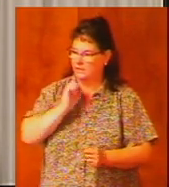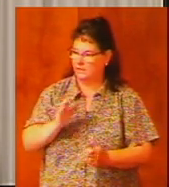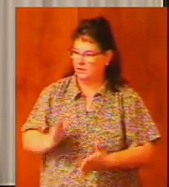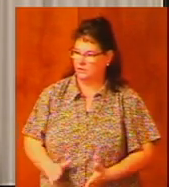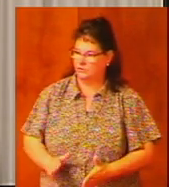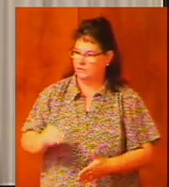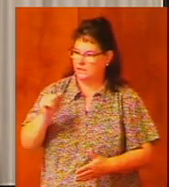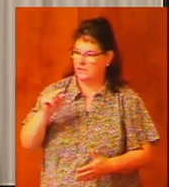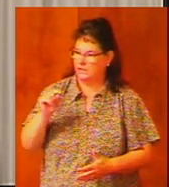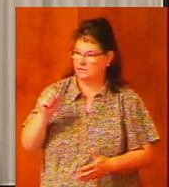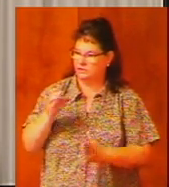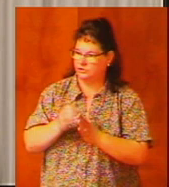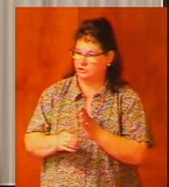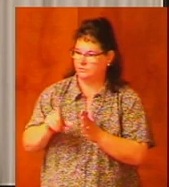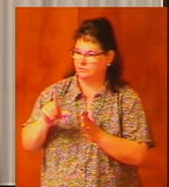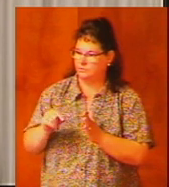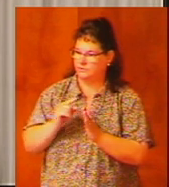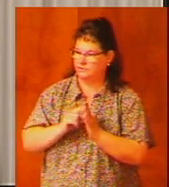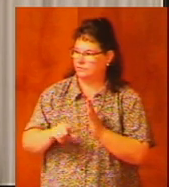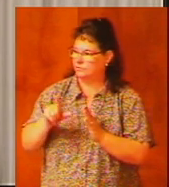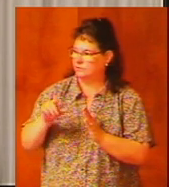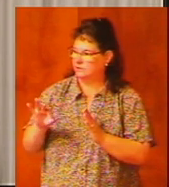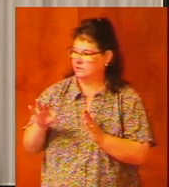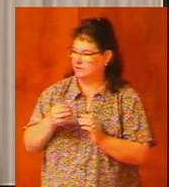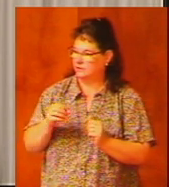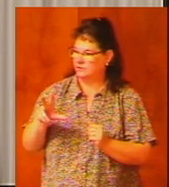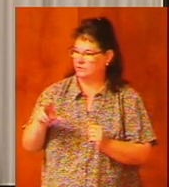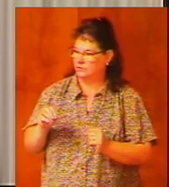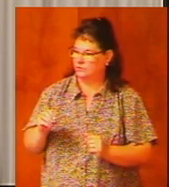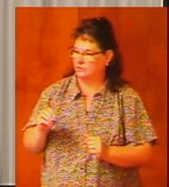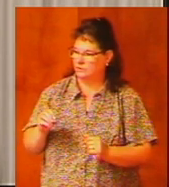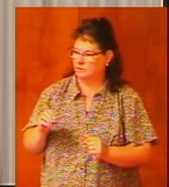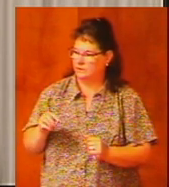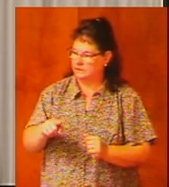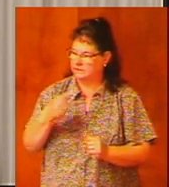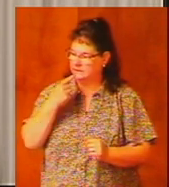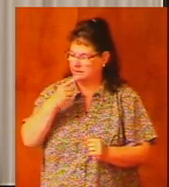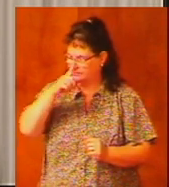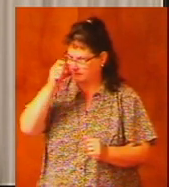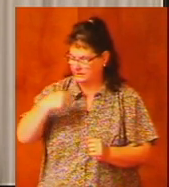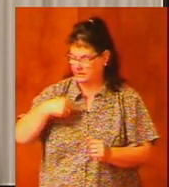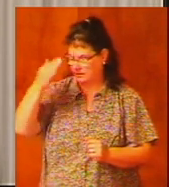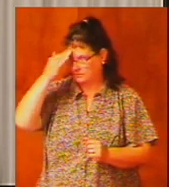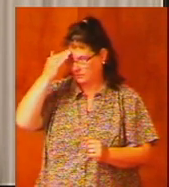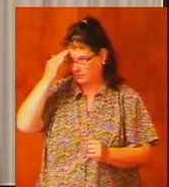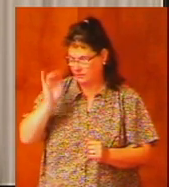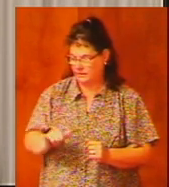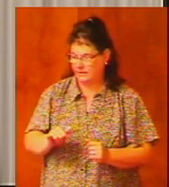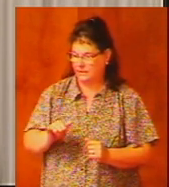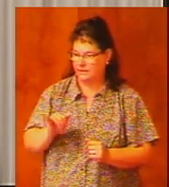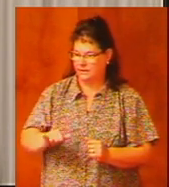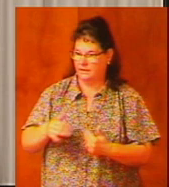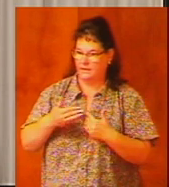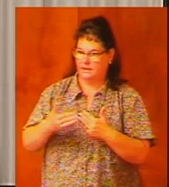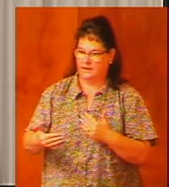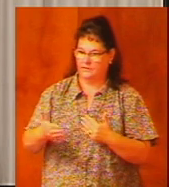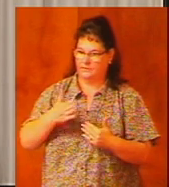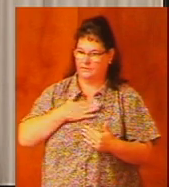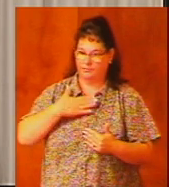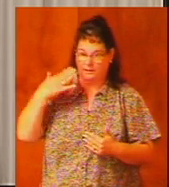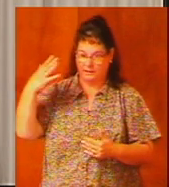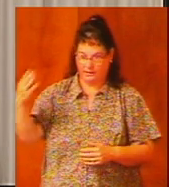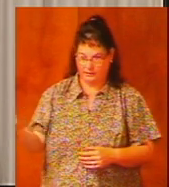chapter 20 in verse 29 and 30. He said, for I know this, that after my